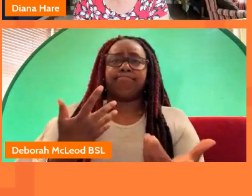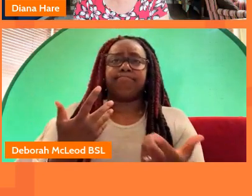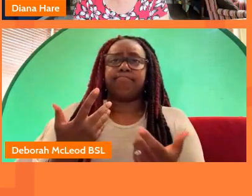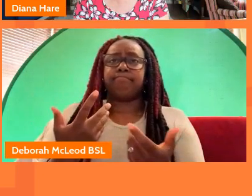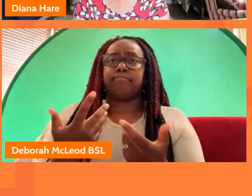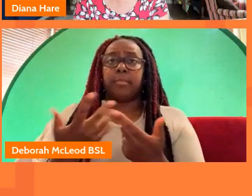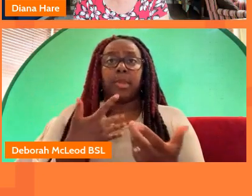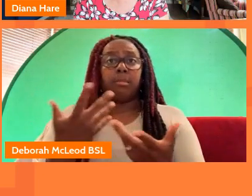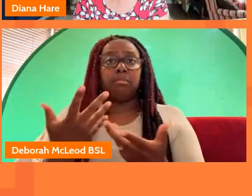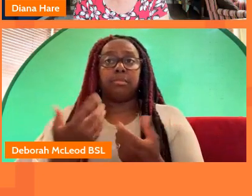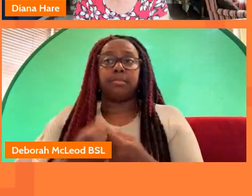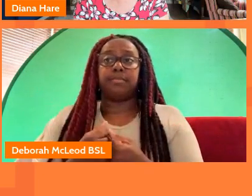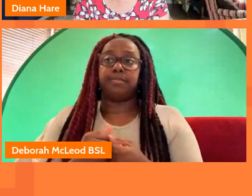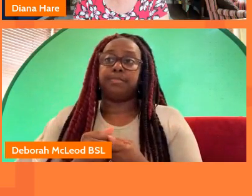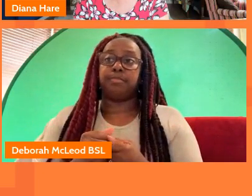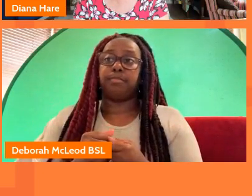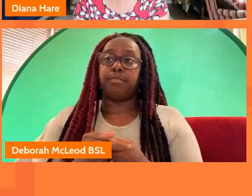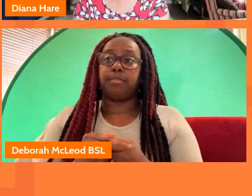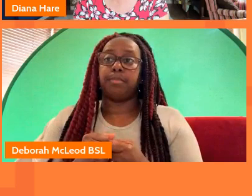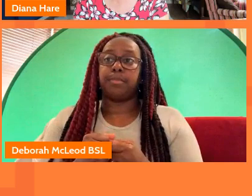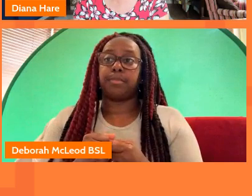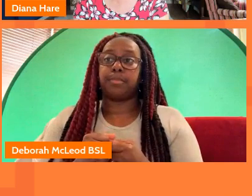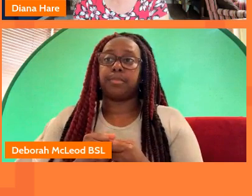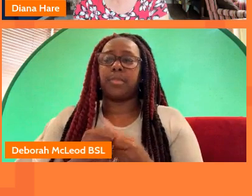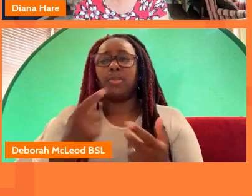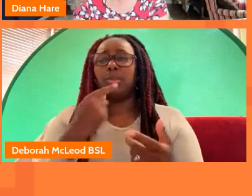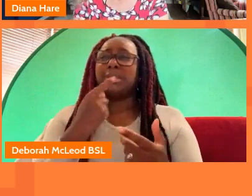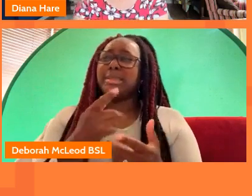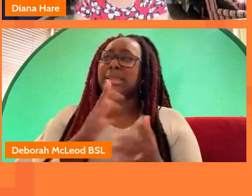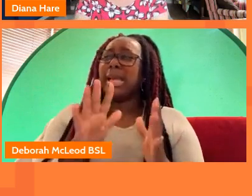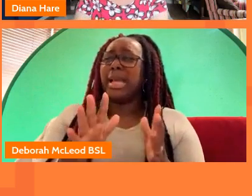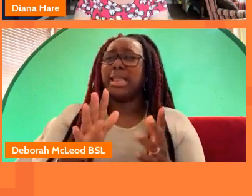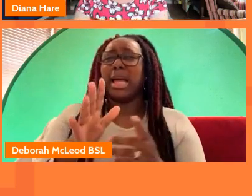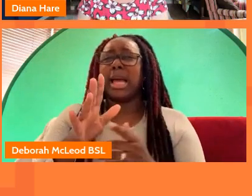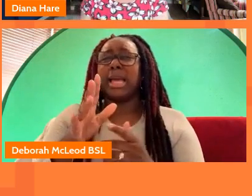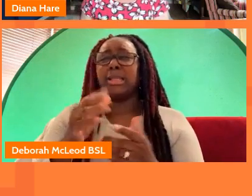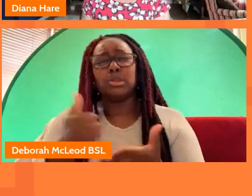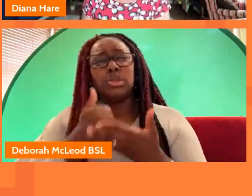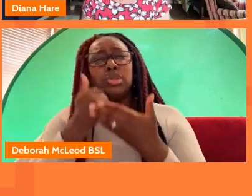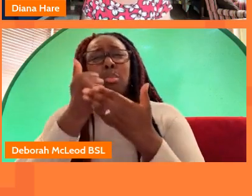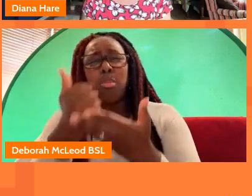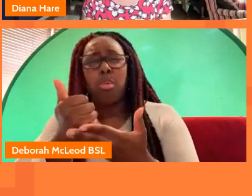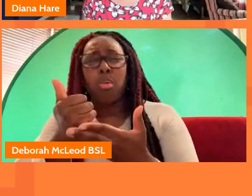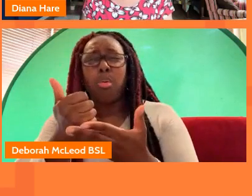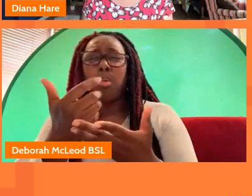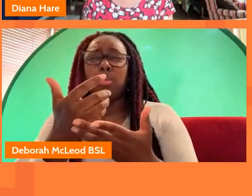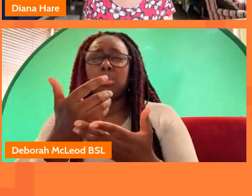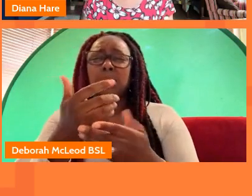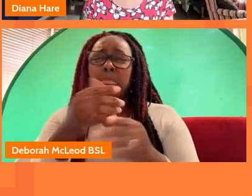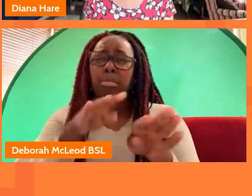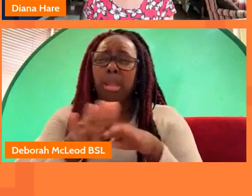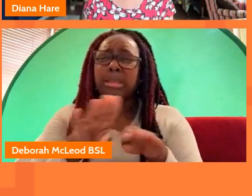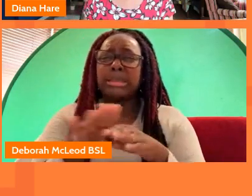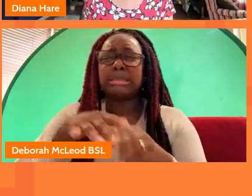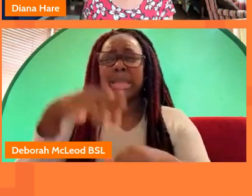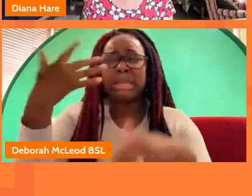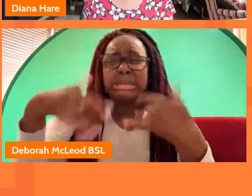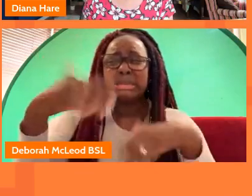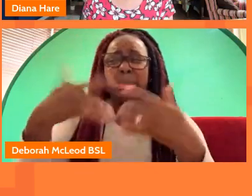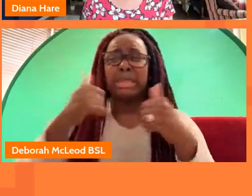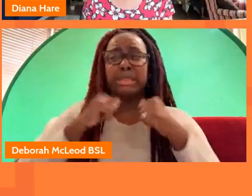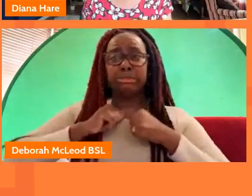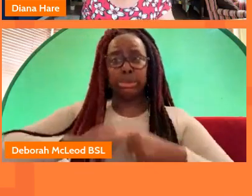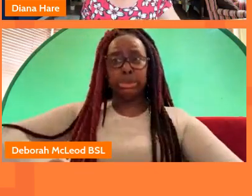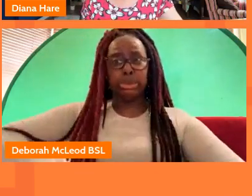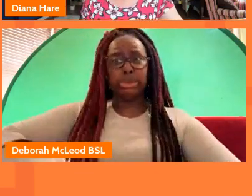offer um i don't want to say a bespoke level of support in play this is some fantastically expensive fitted suit or